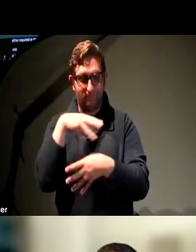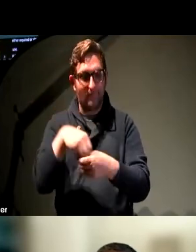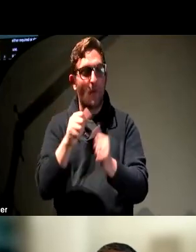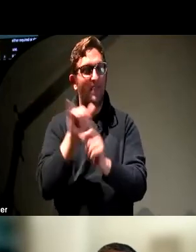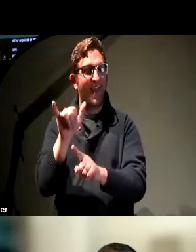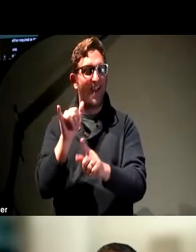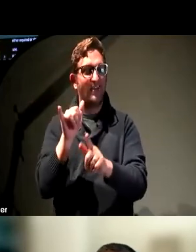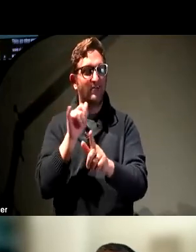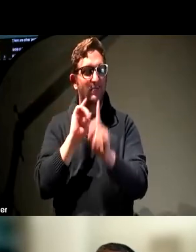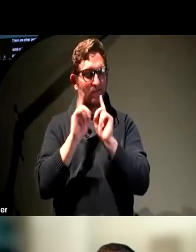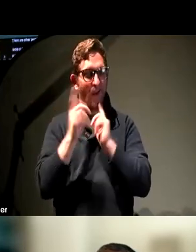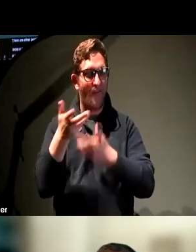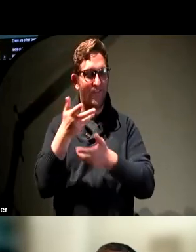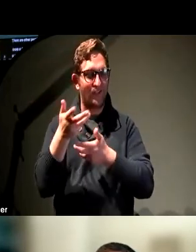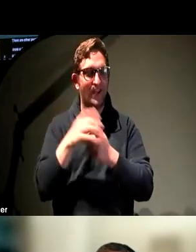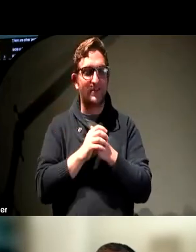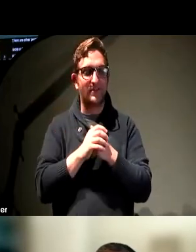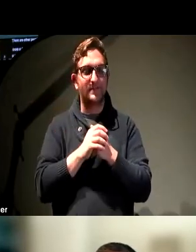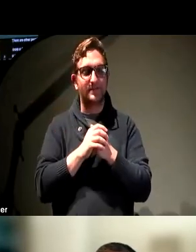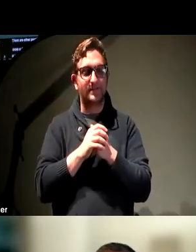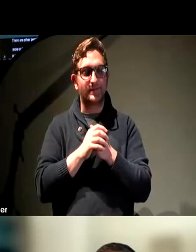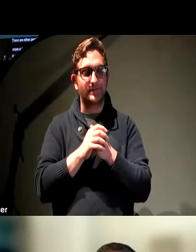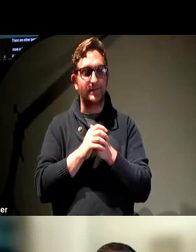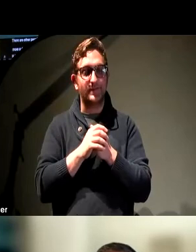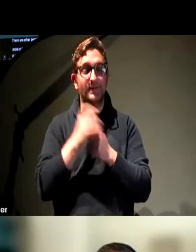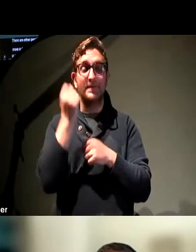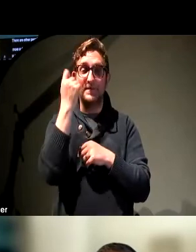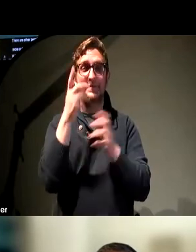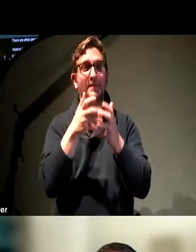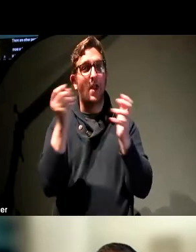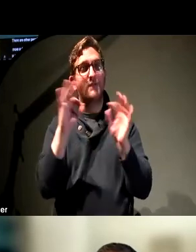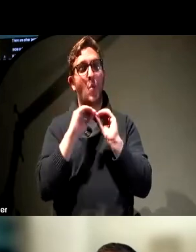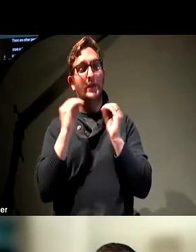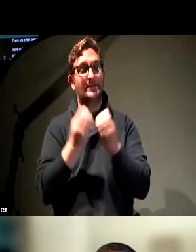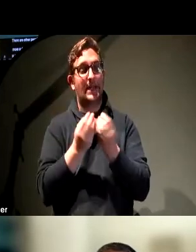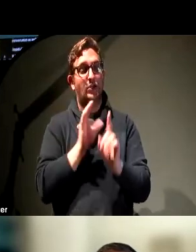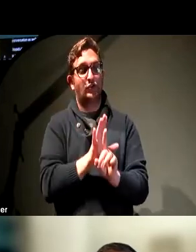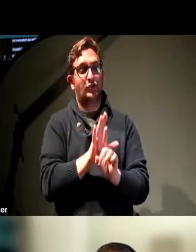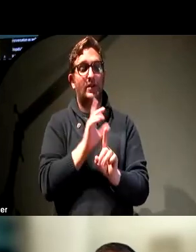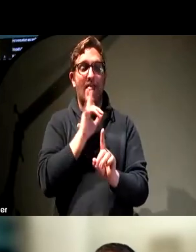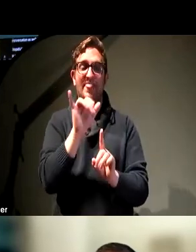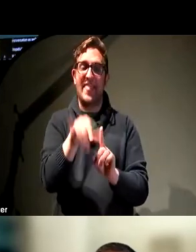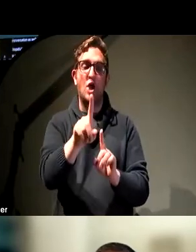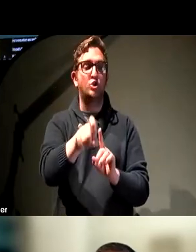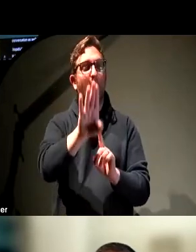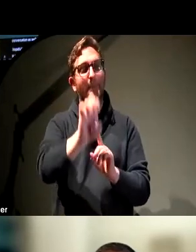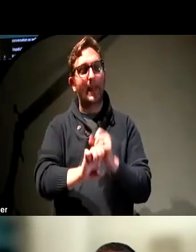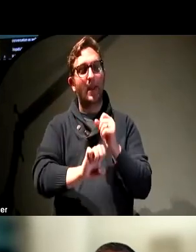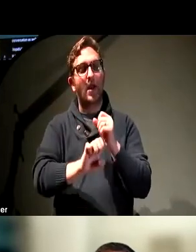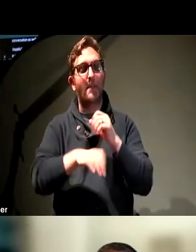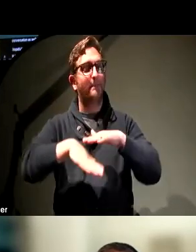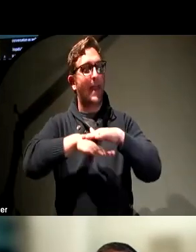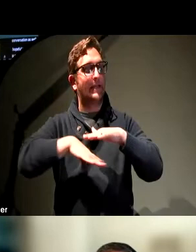helpful. It's helpful to keep in mind that for a lot of organizations, this could be just a fundamental culture change. I